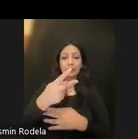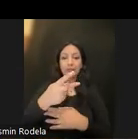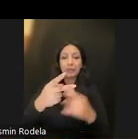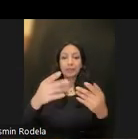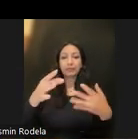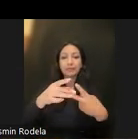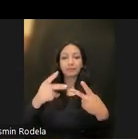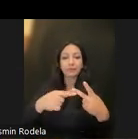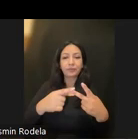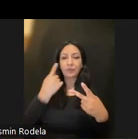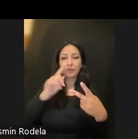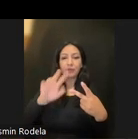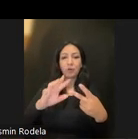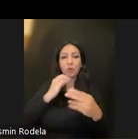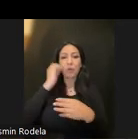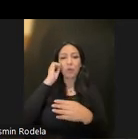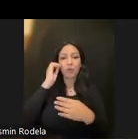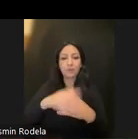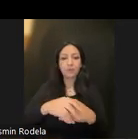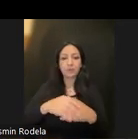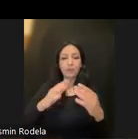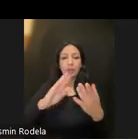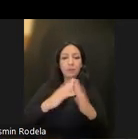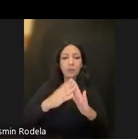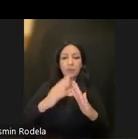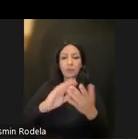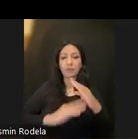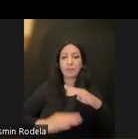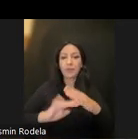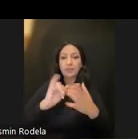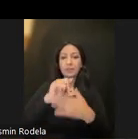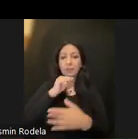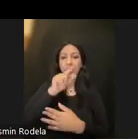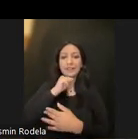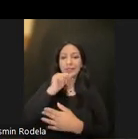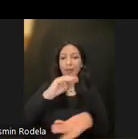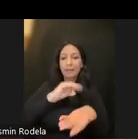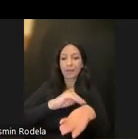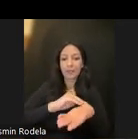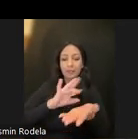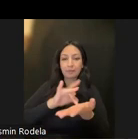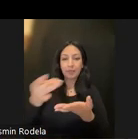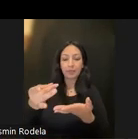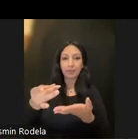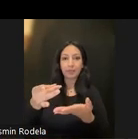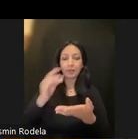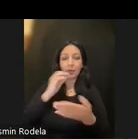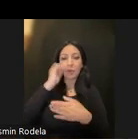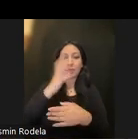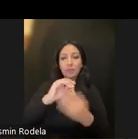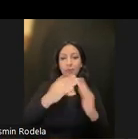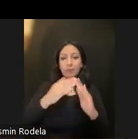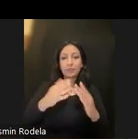of the home and community-based services gap analysis and roadmap is the non-Medi-Cal home and community-based